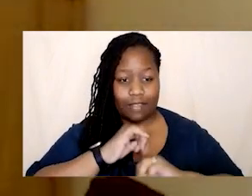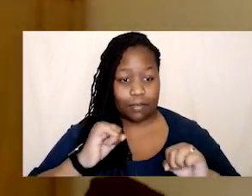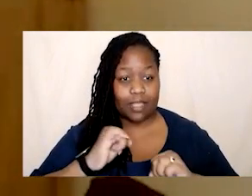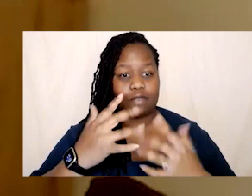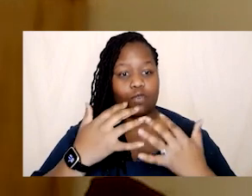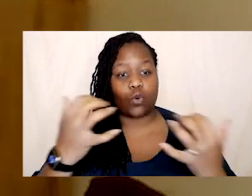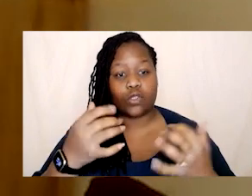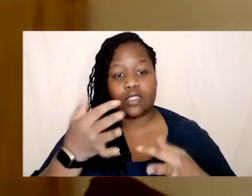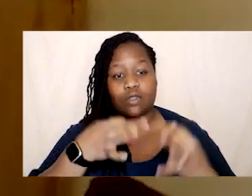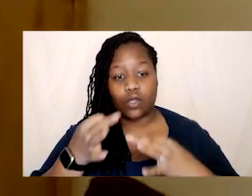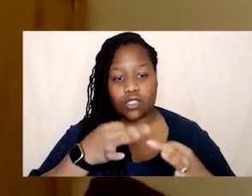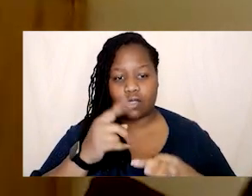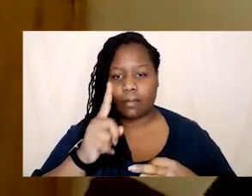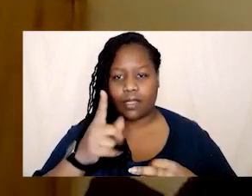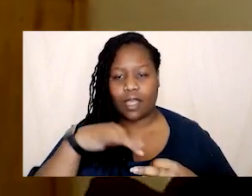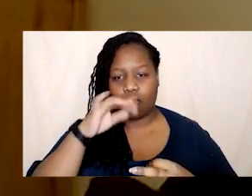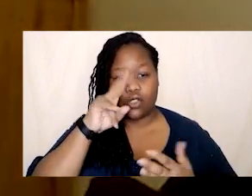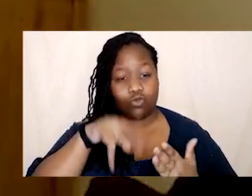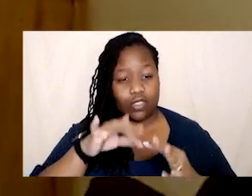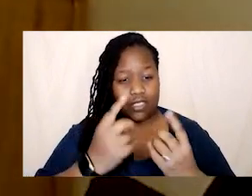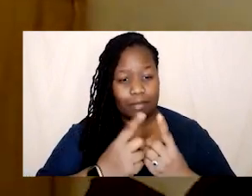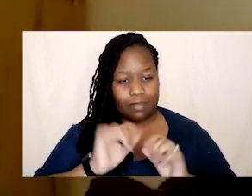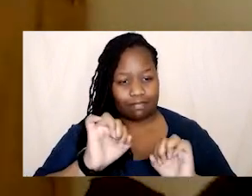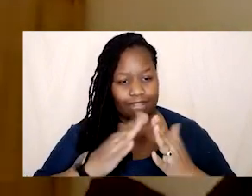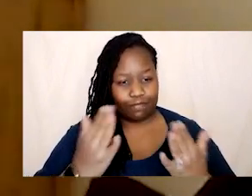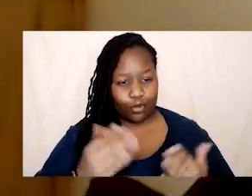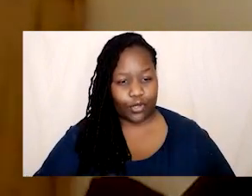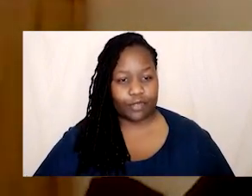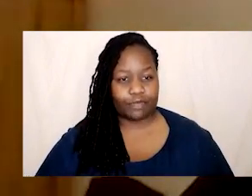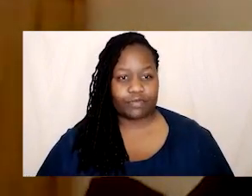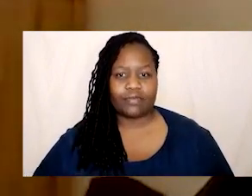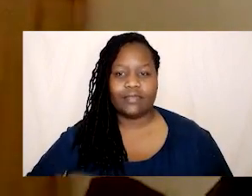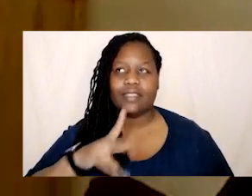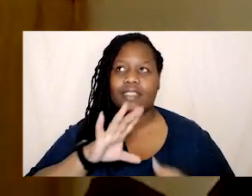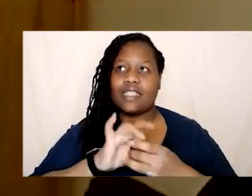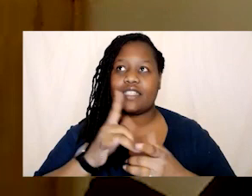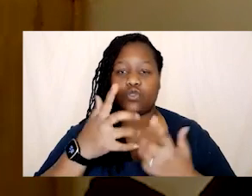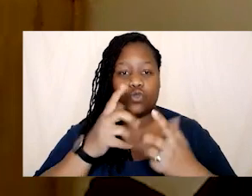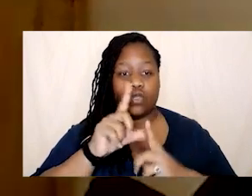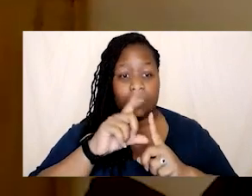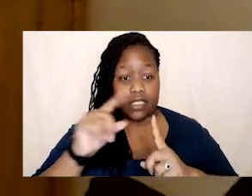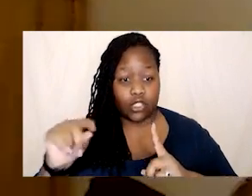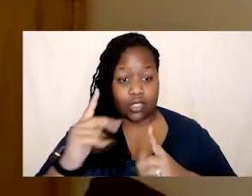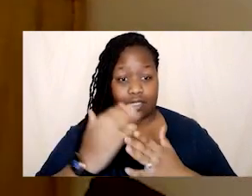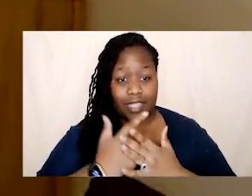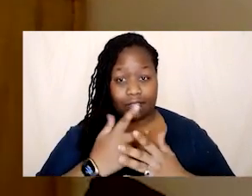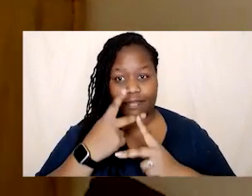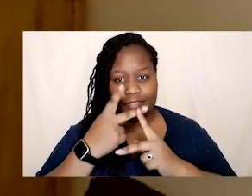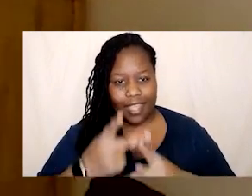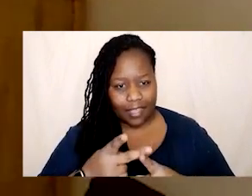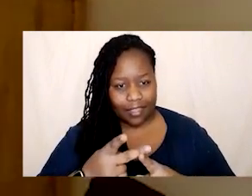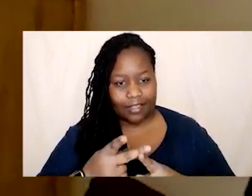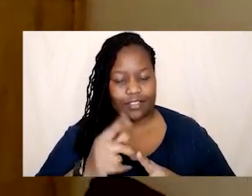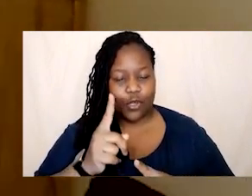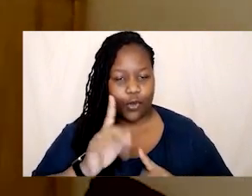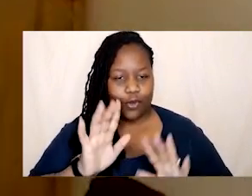couple in the chat but i wanted to read something from your book um and it is about digital self-care and collective digital self-care so in my